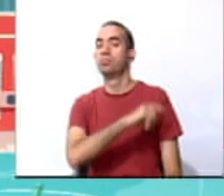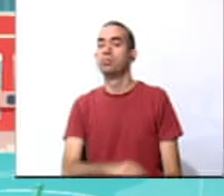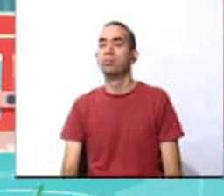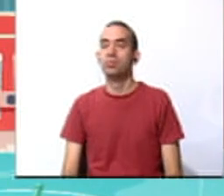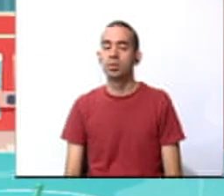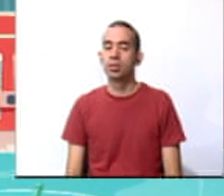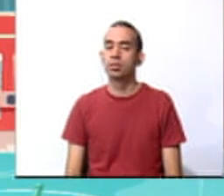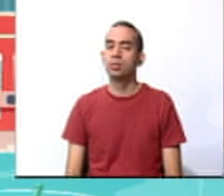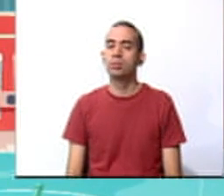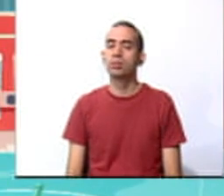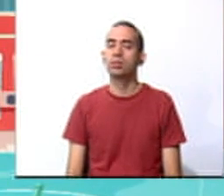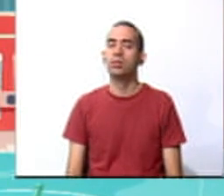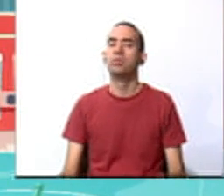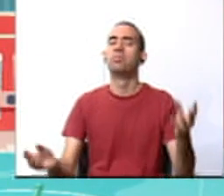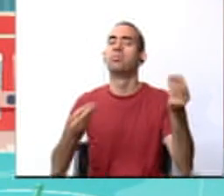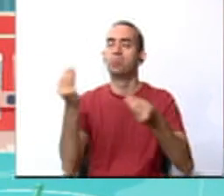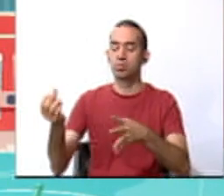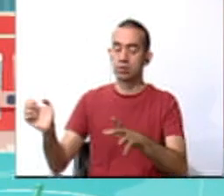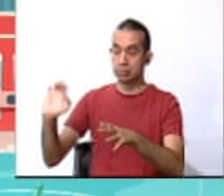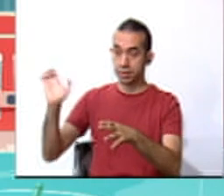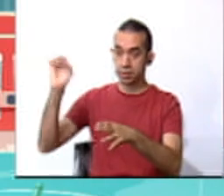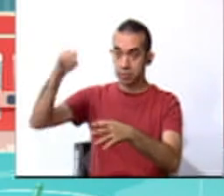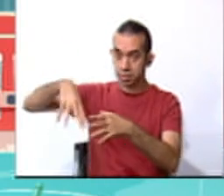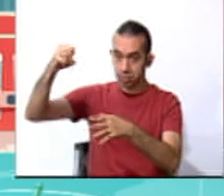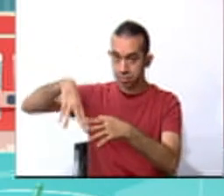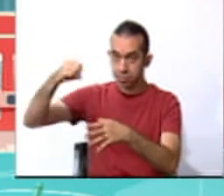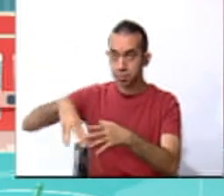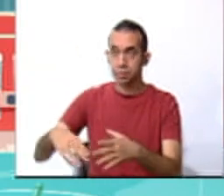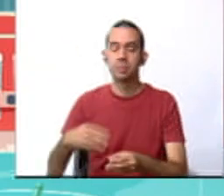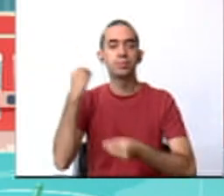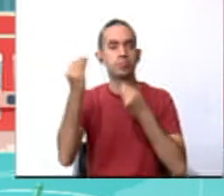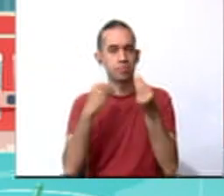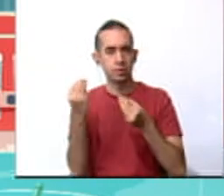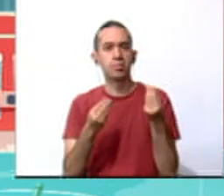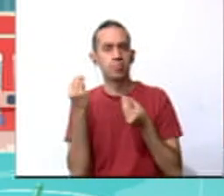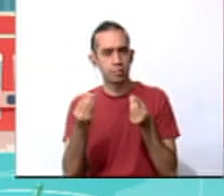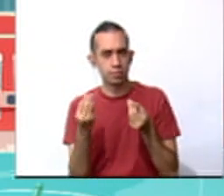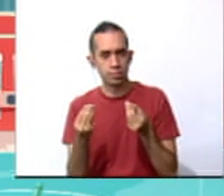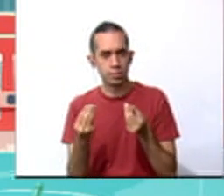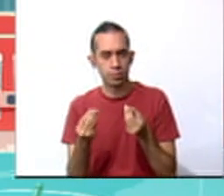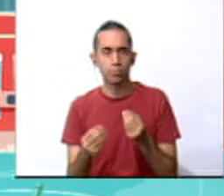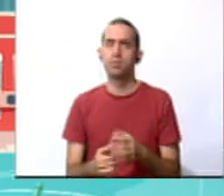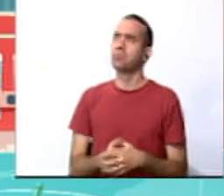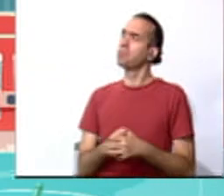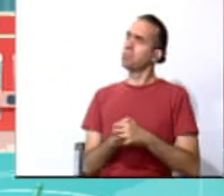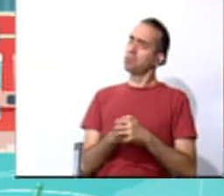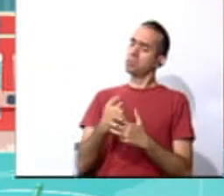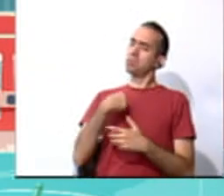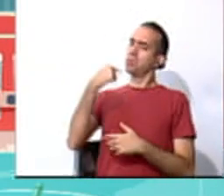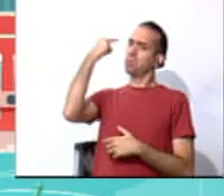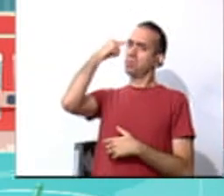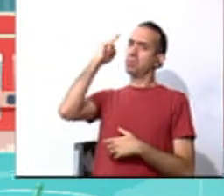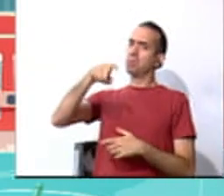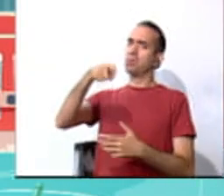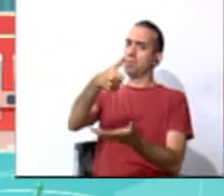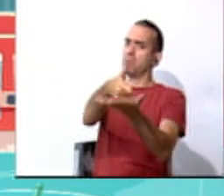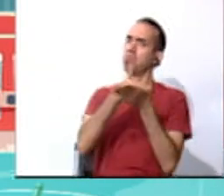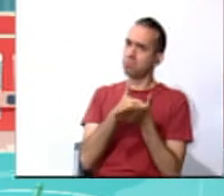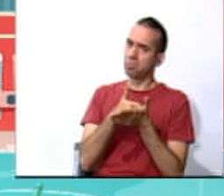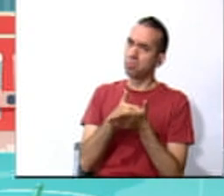What can you include in the emergency kit? What can you do? I think I need some help.